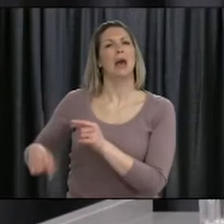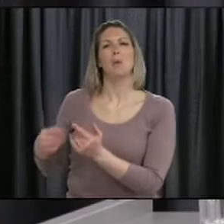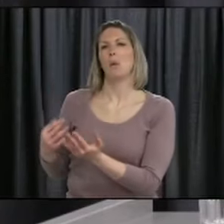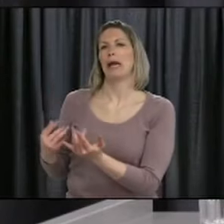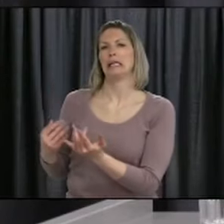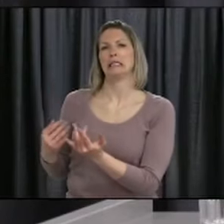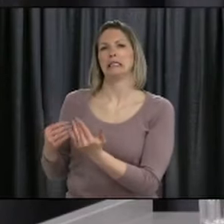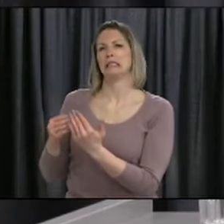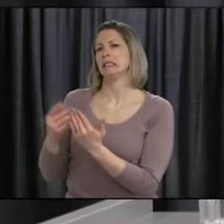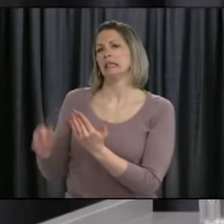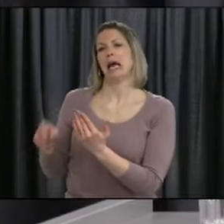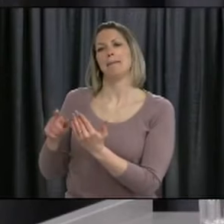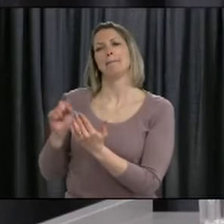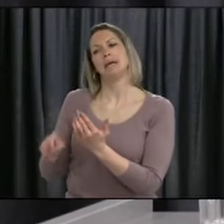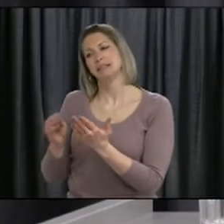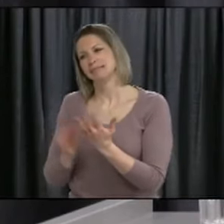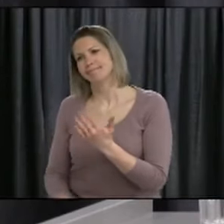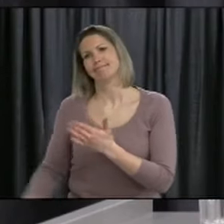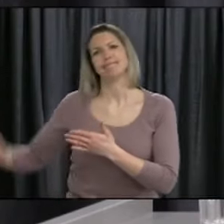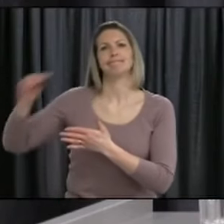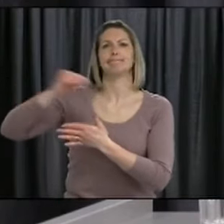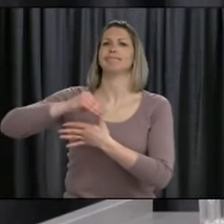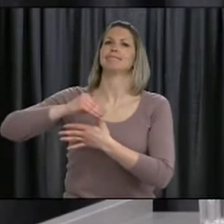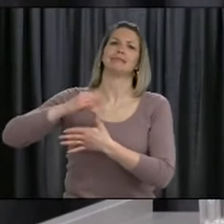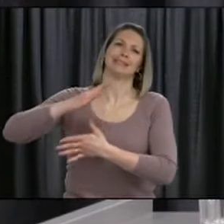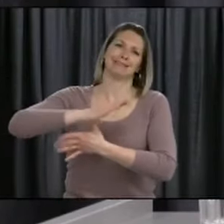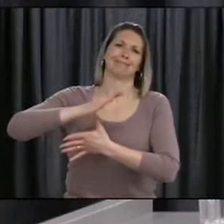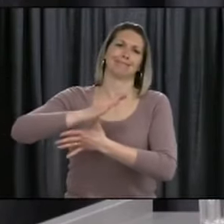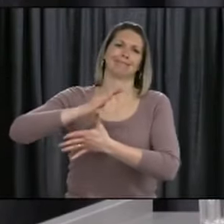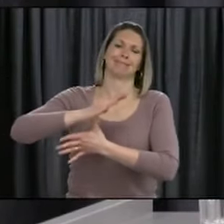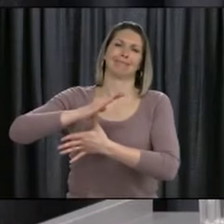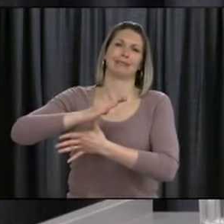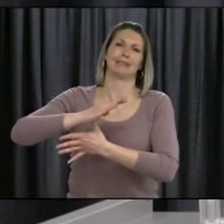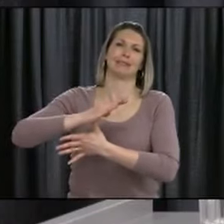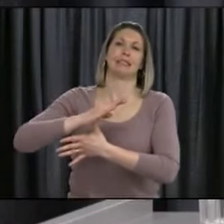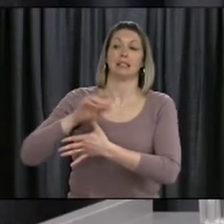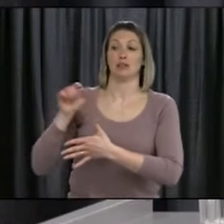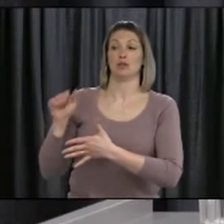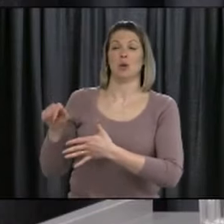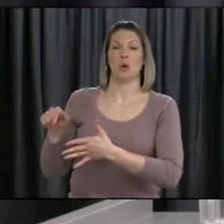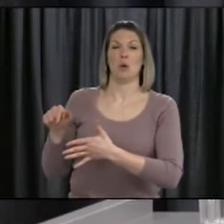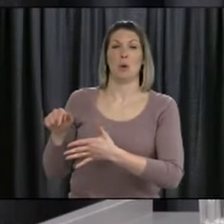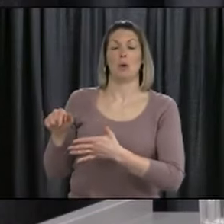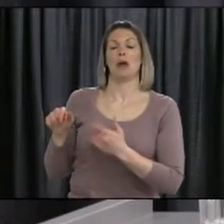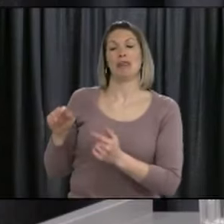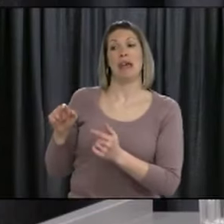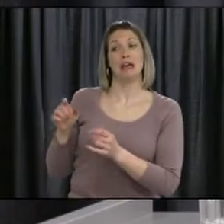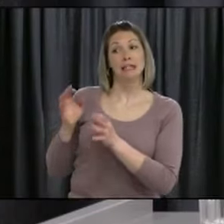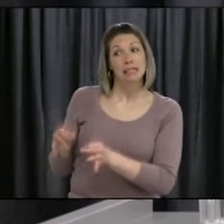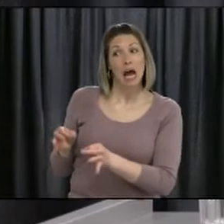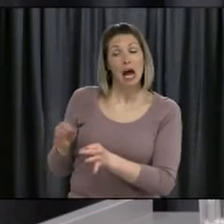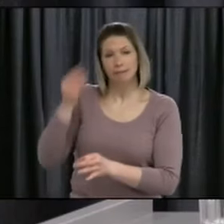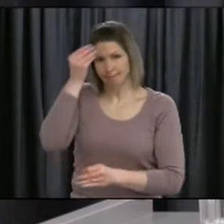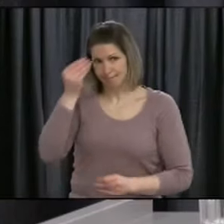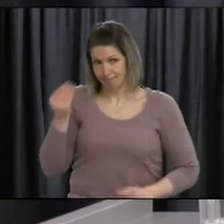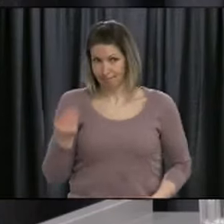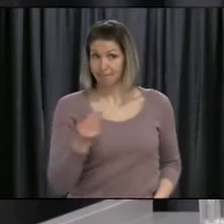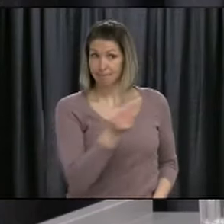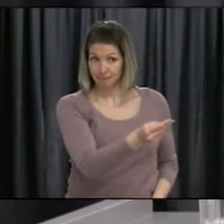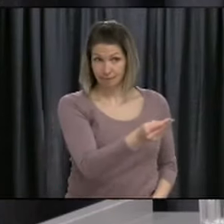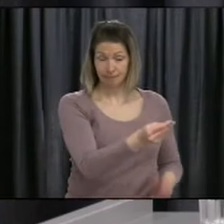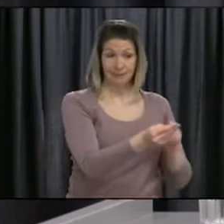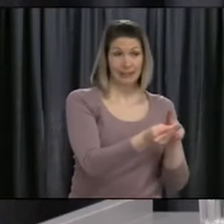longer and have to have their procedure done. That will impact on bed availability, that may impact on ICU availability,